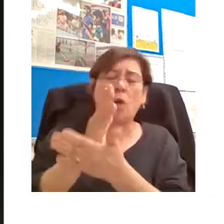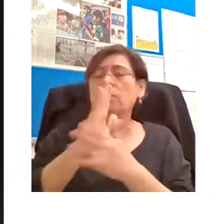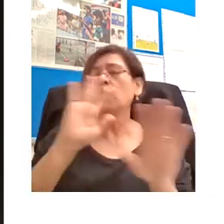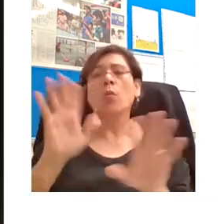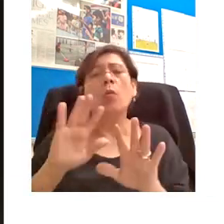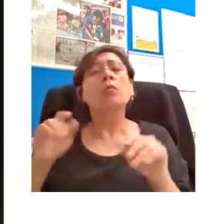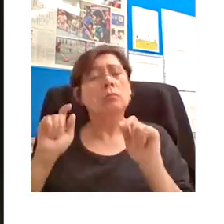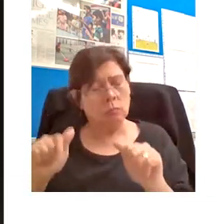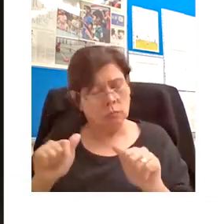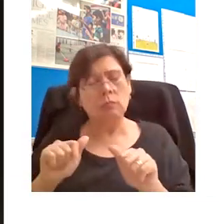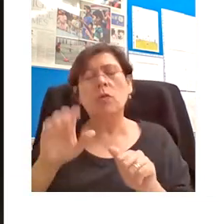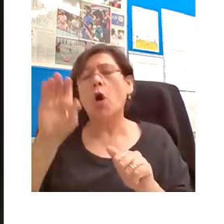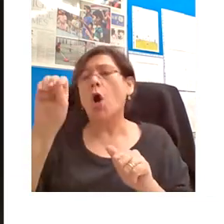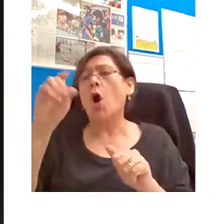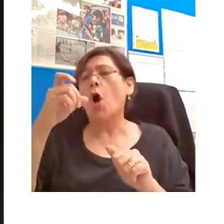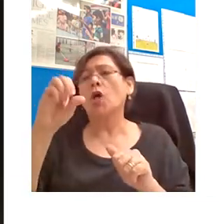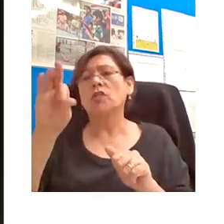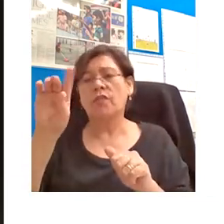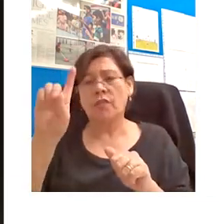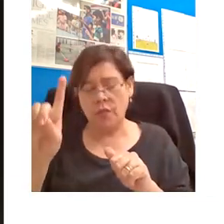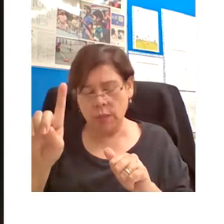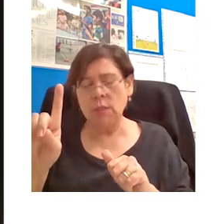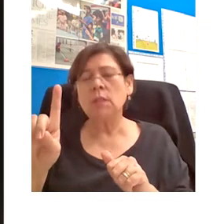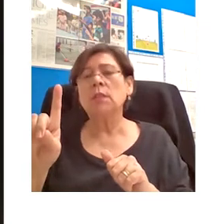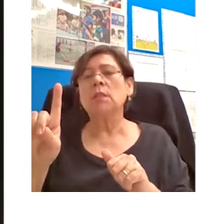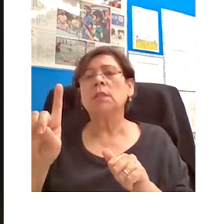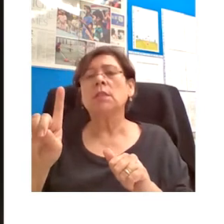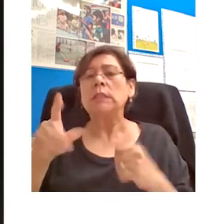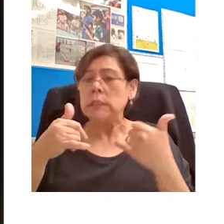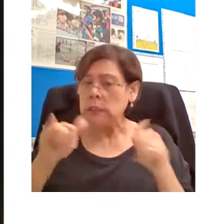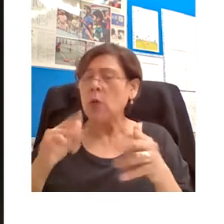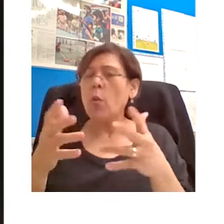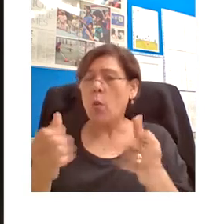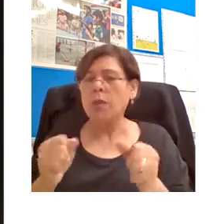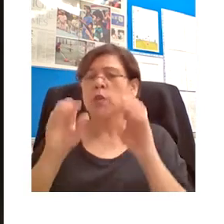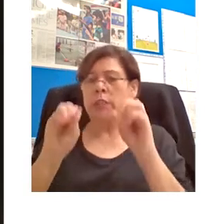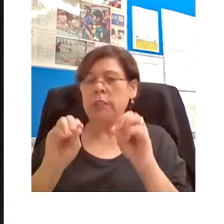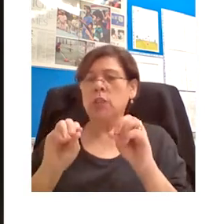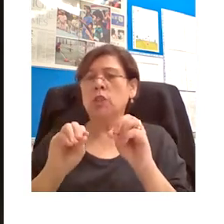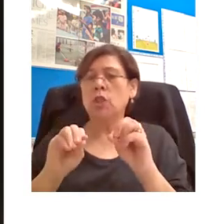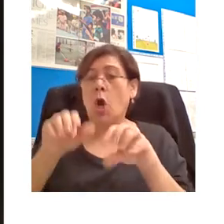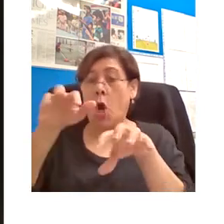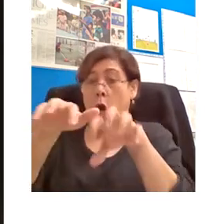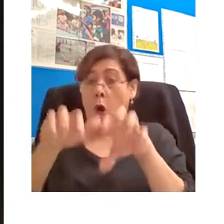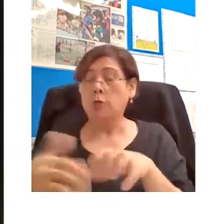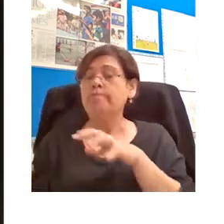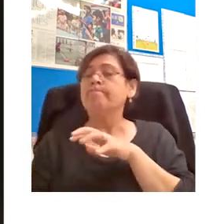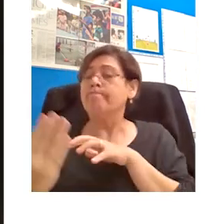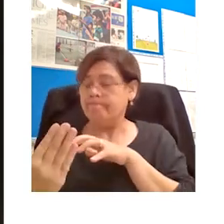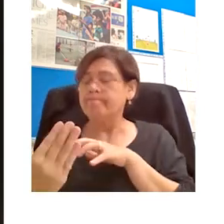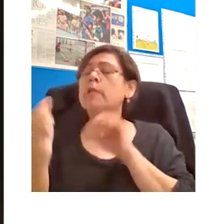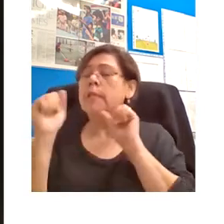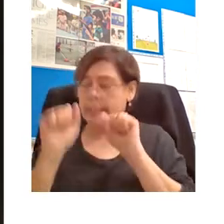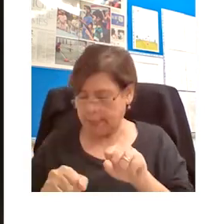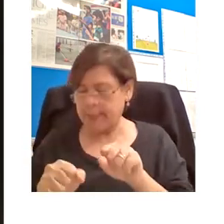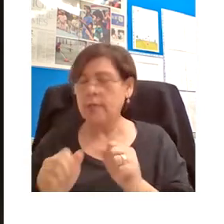is as deeply committed to teaching students residing on site as any university in the world. I also don't foresee the end of the intimate tutorial